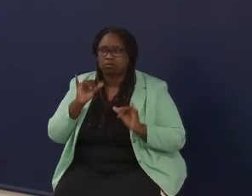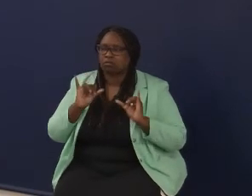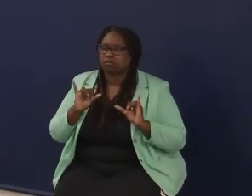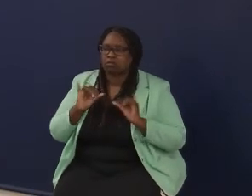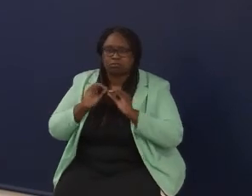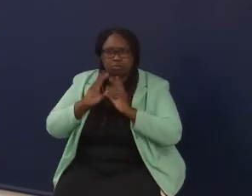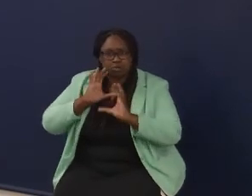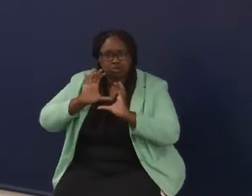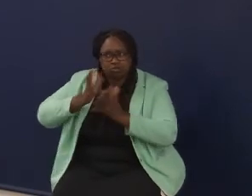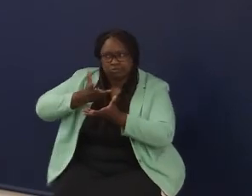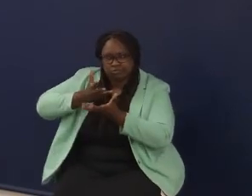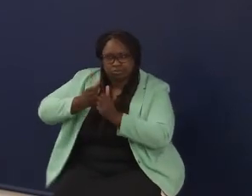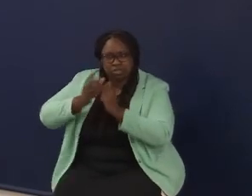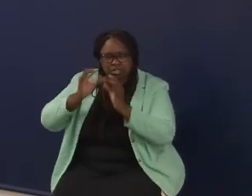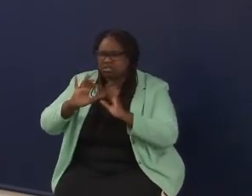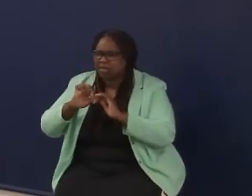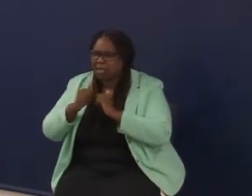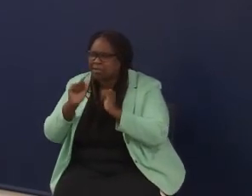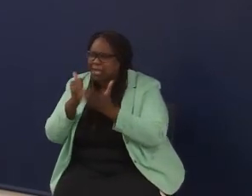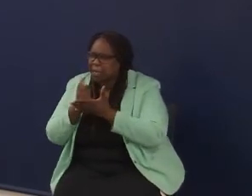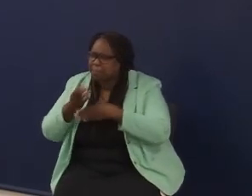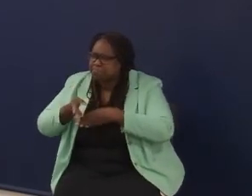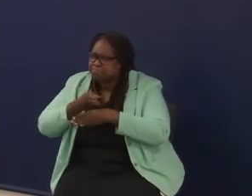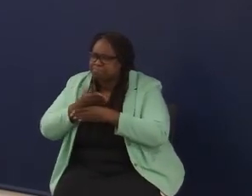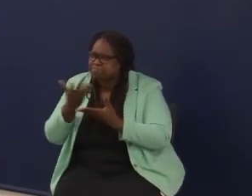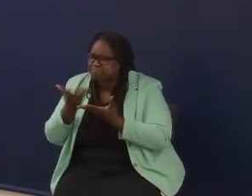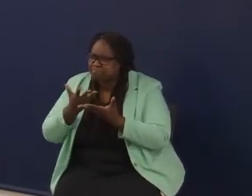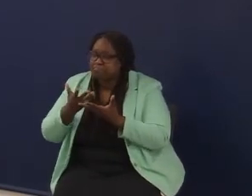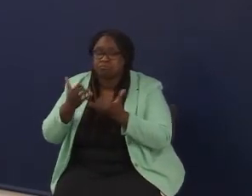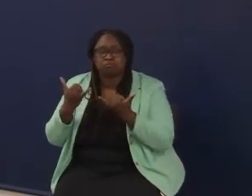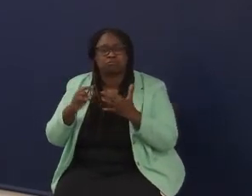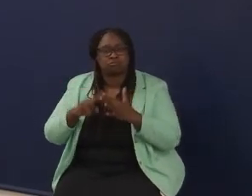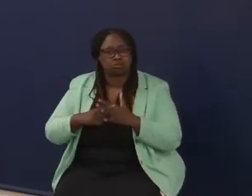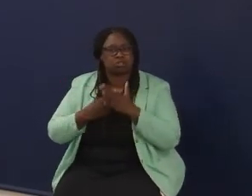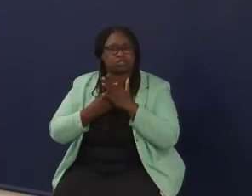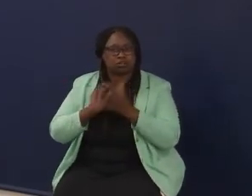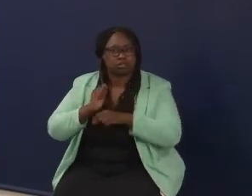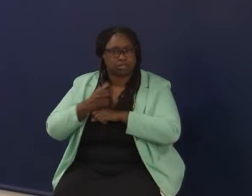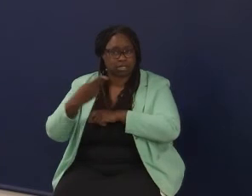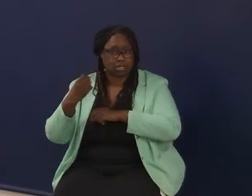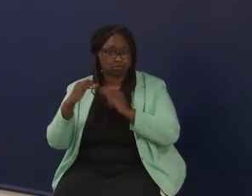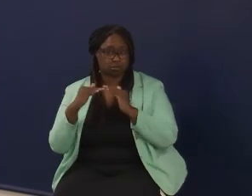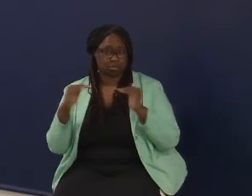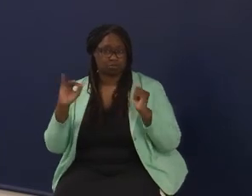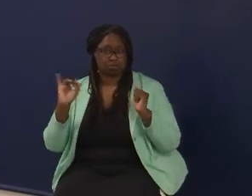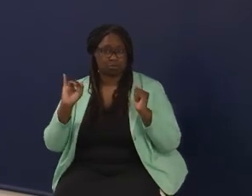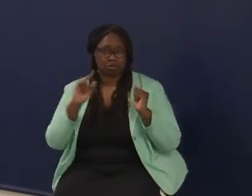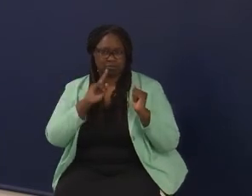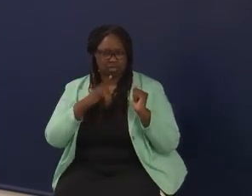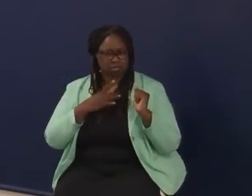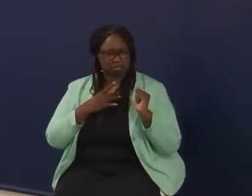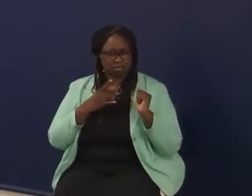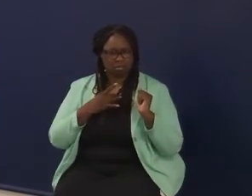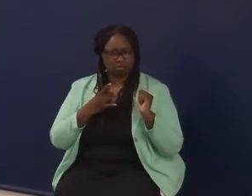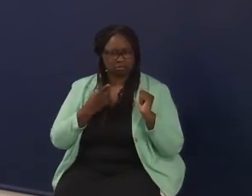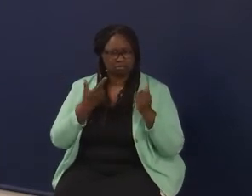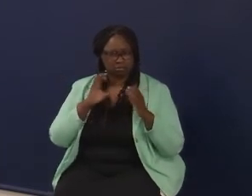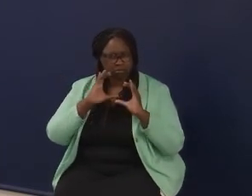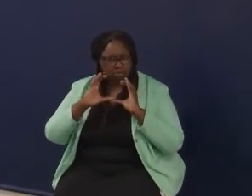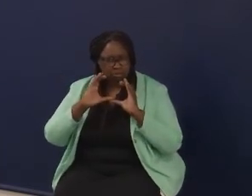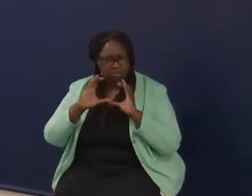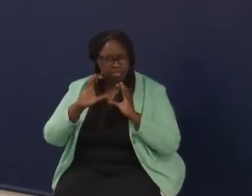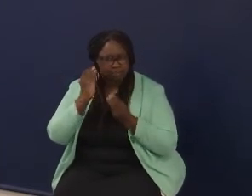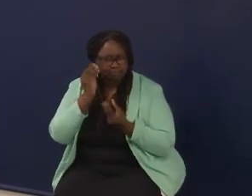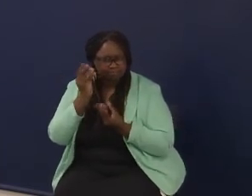communications with teachers, and how can I help them in this area? So we're getting ready to implement that at the high school as well. And I really like that, that we're communicating